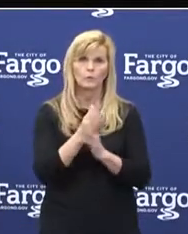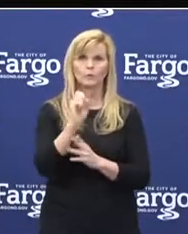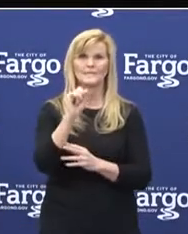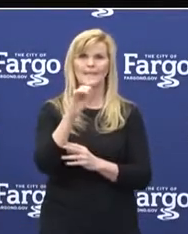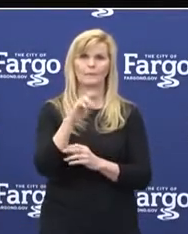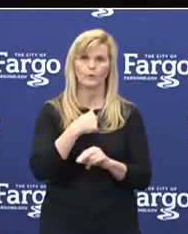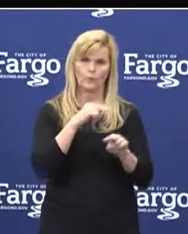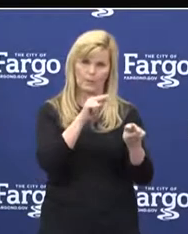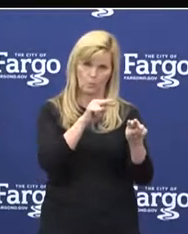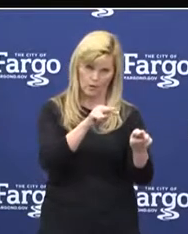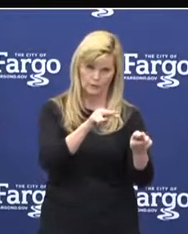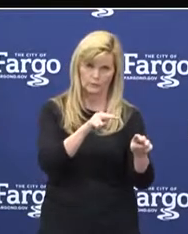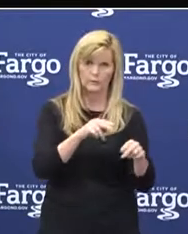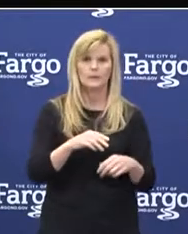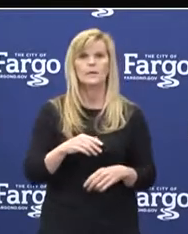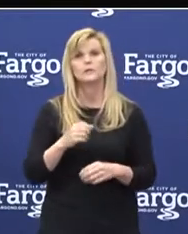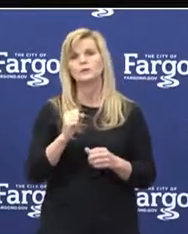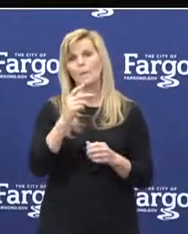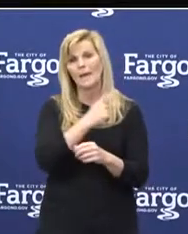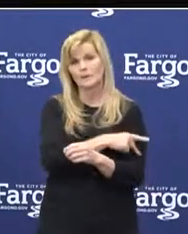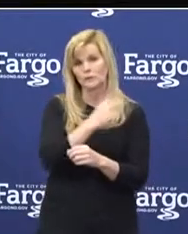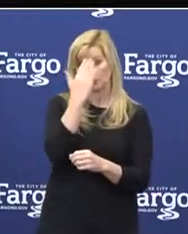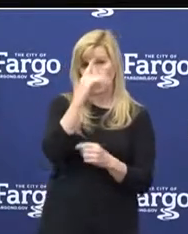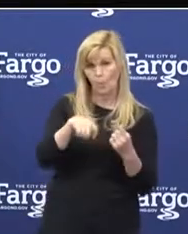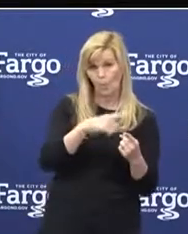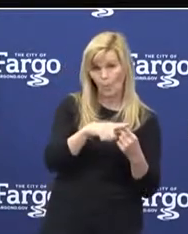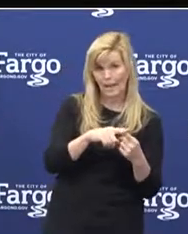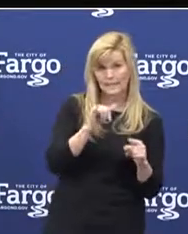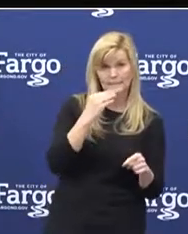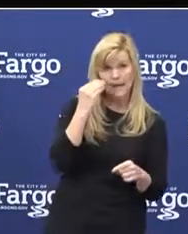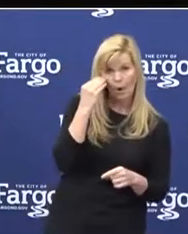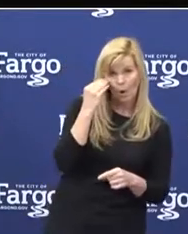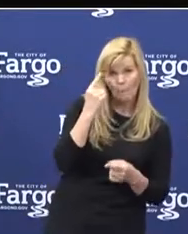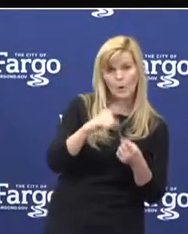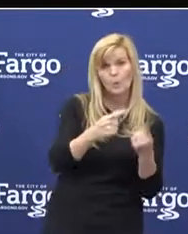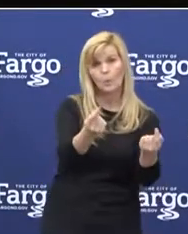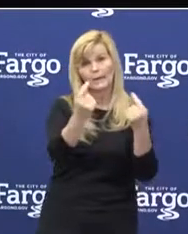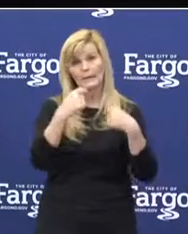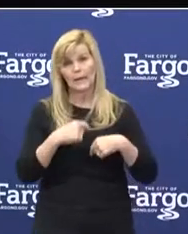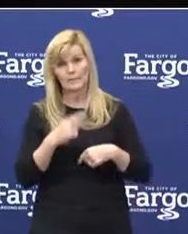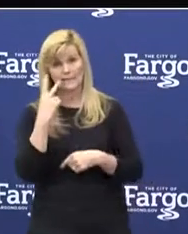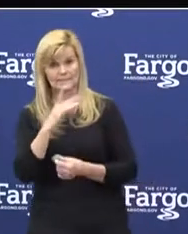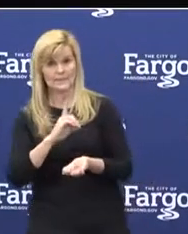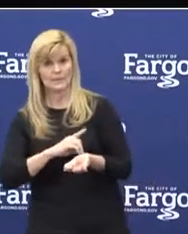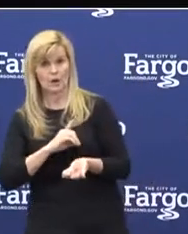This allows more patients to know when to stay home and when to come in and see the doctor.